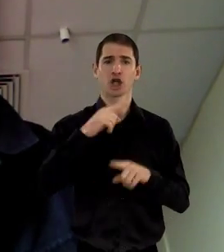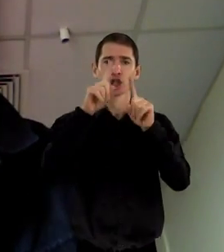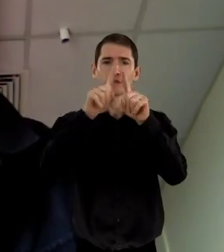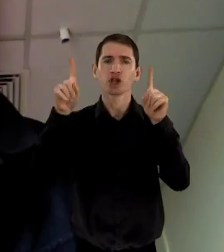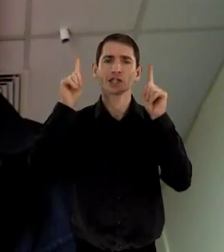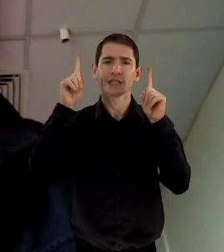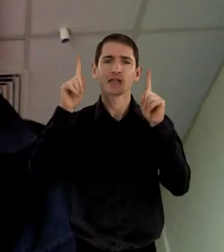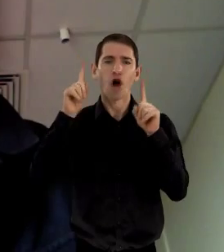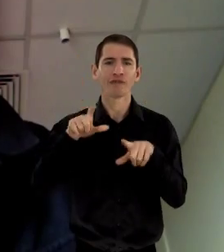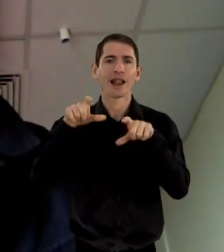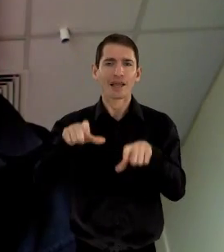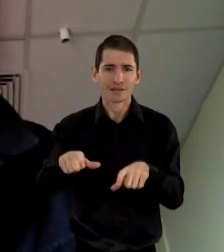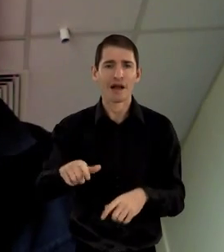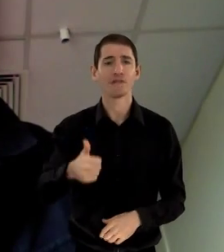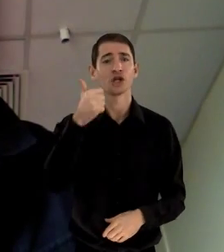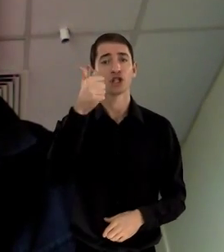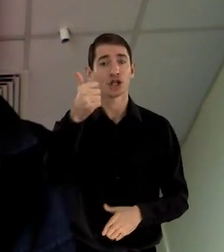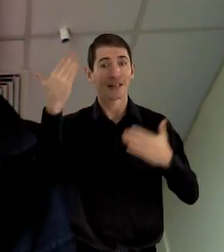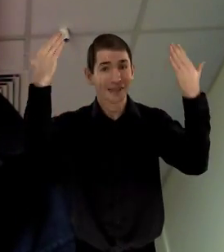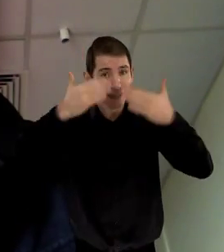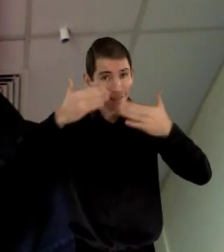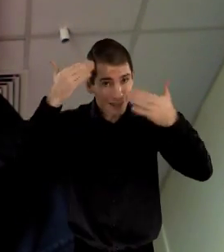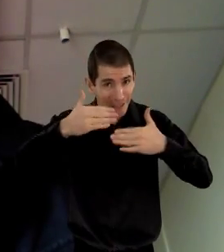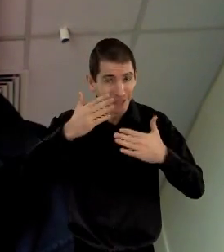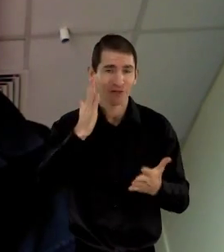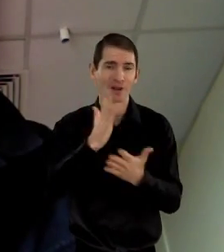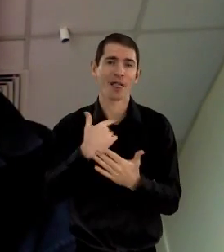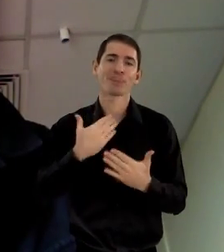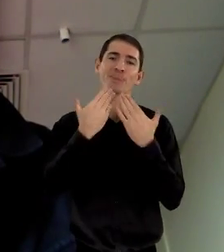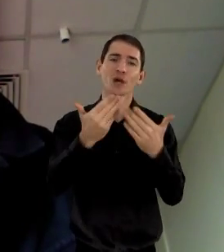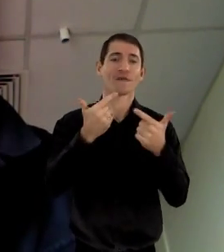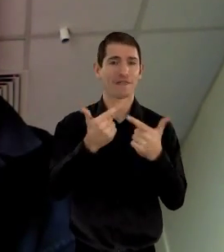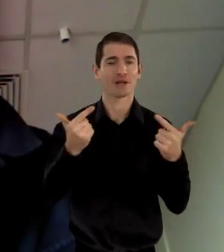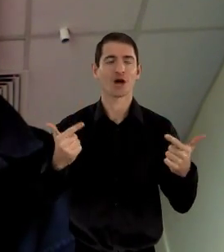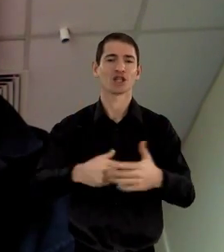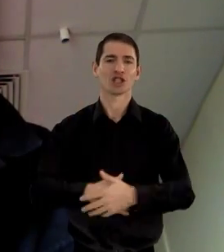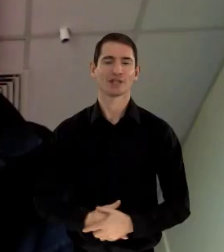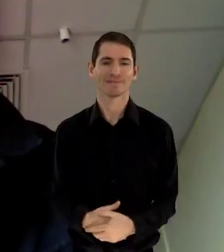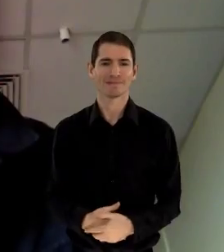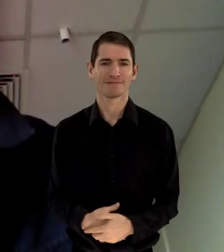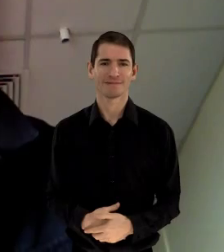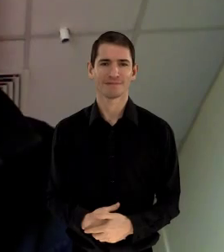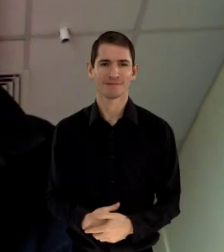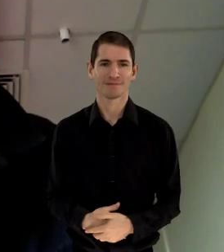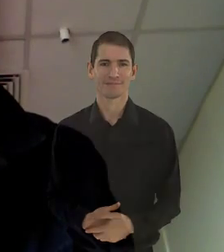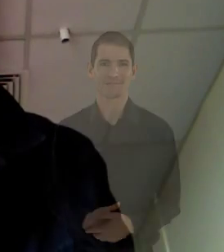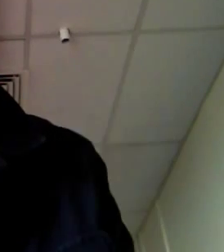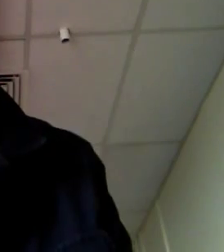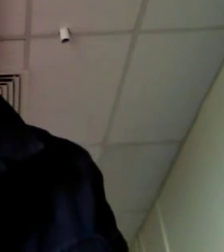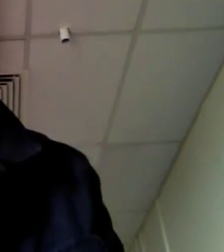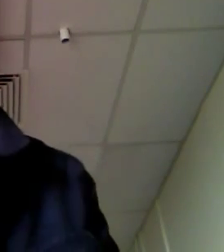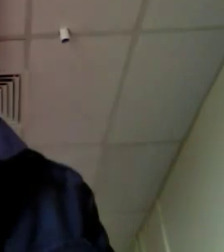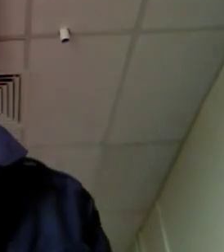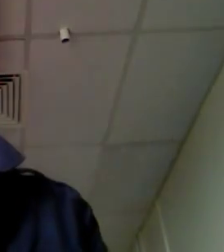can't answer them, then send me an email at the University of Leeds. Have a great evening. Thanks very much